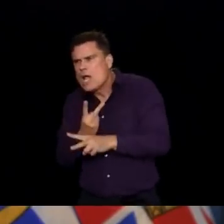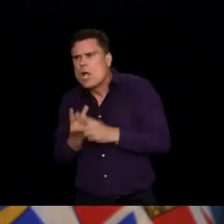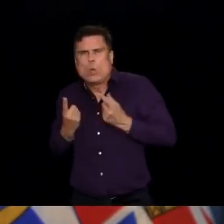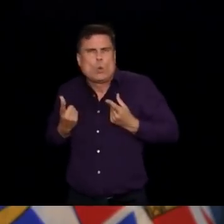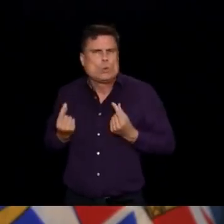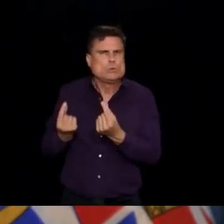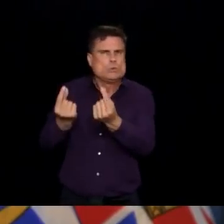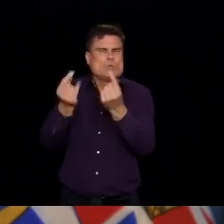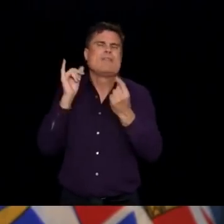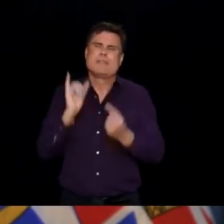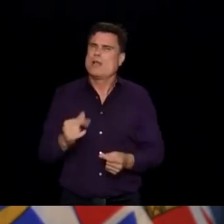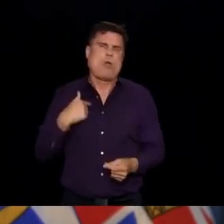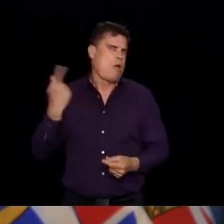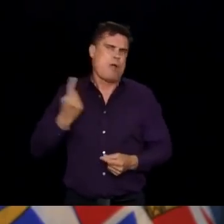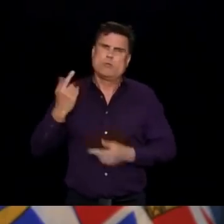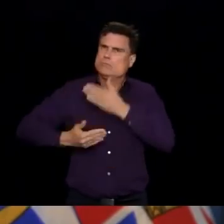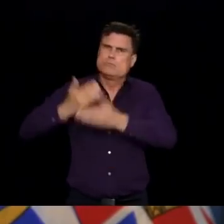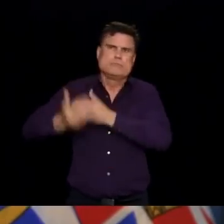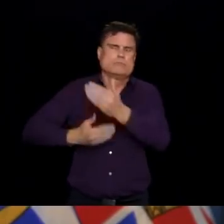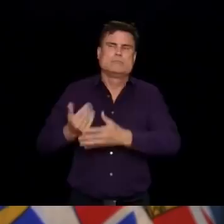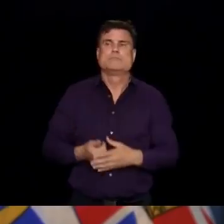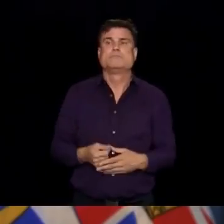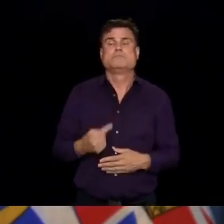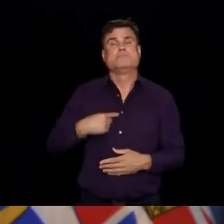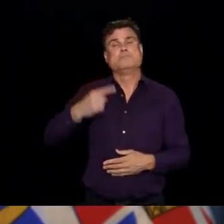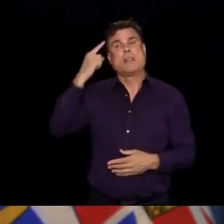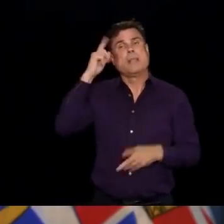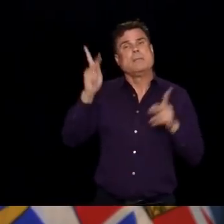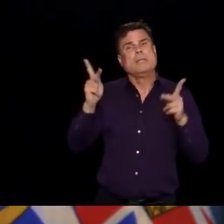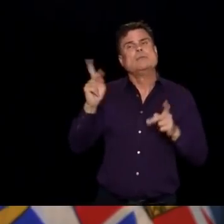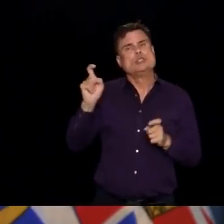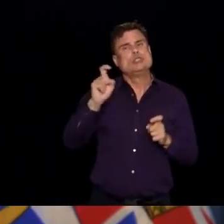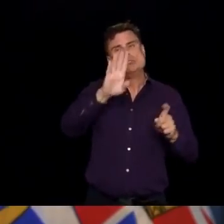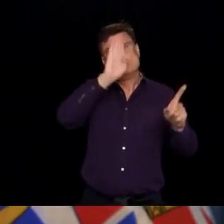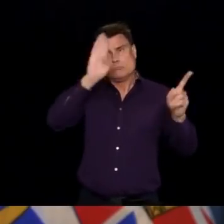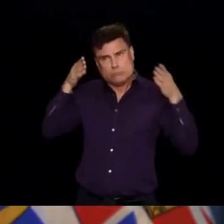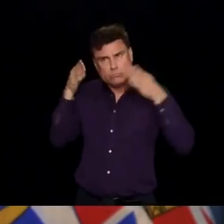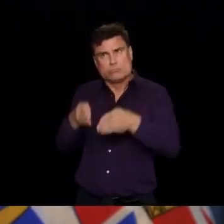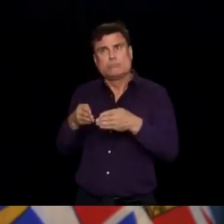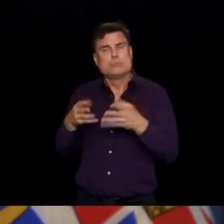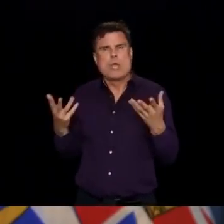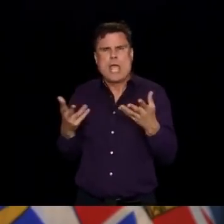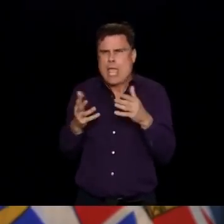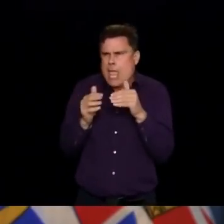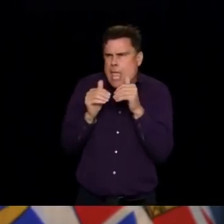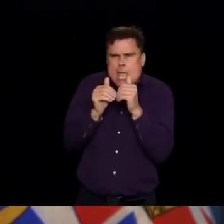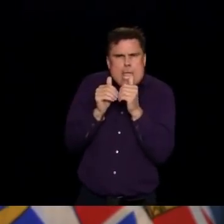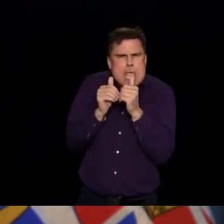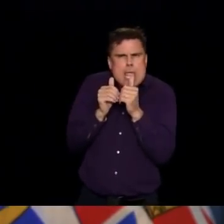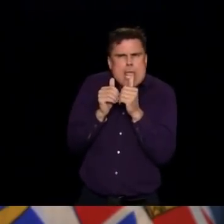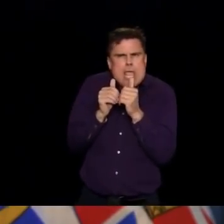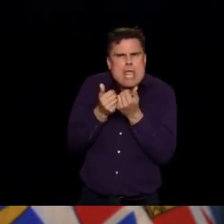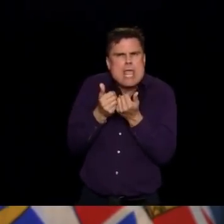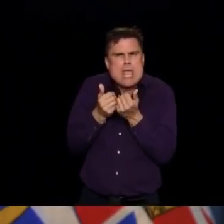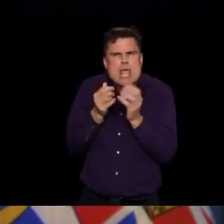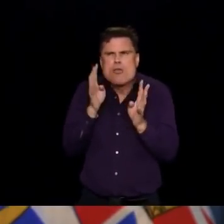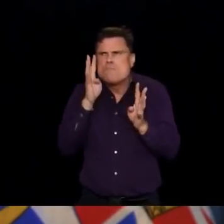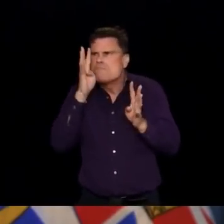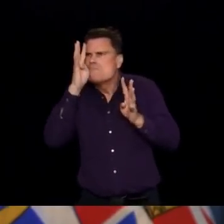effective and easier to wear masks that we can use repeatedly that are